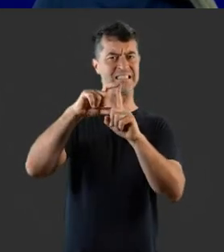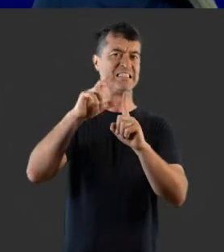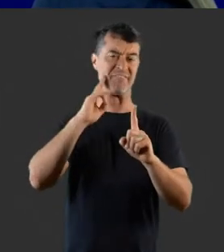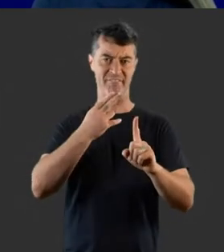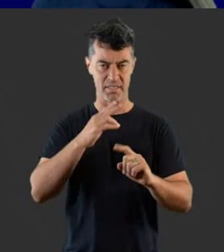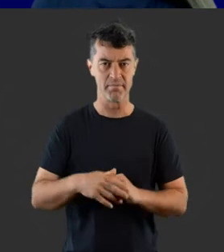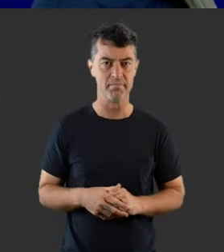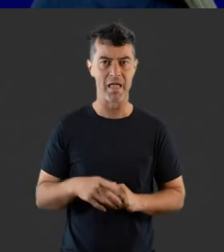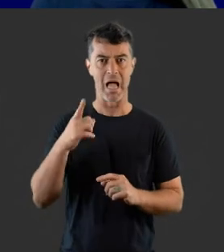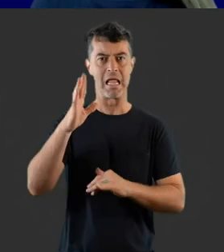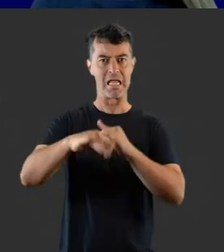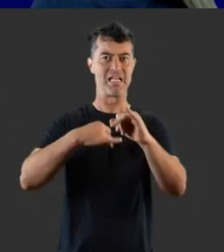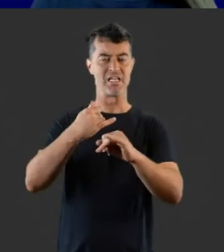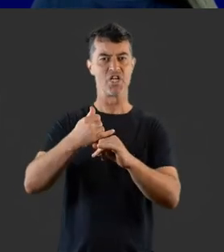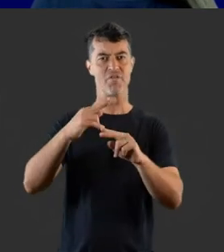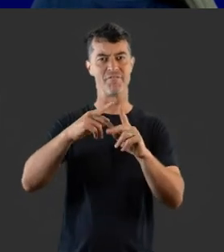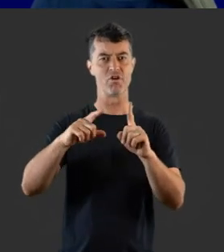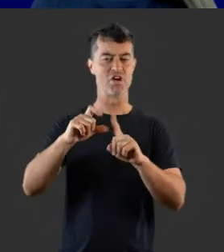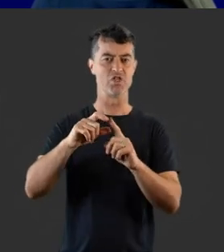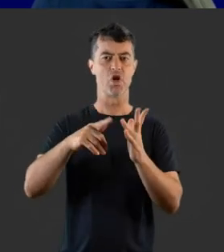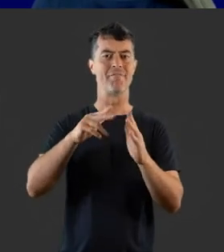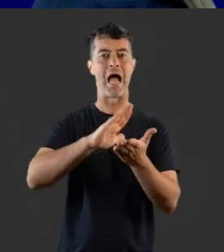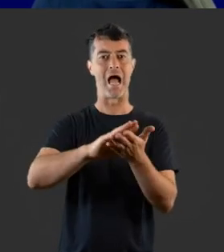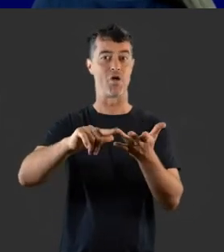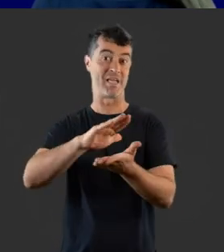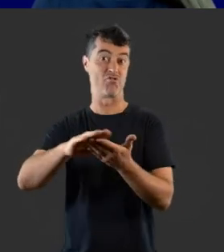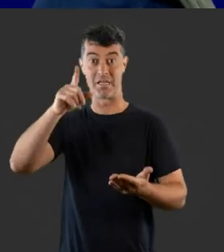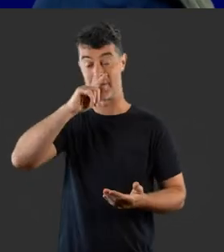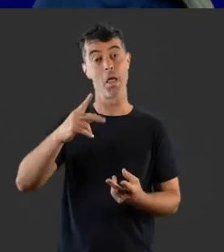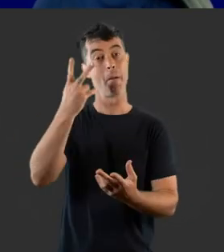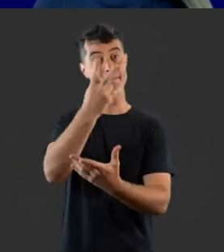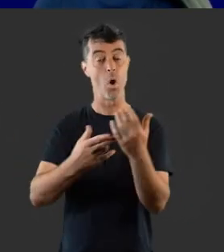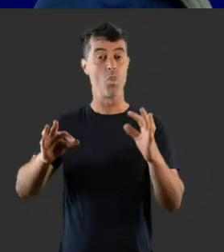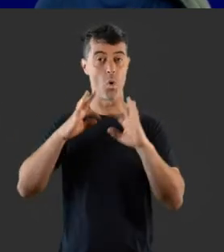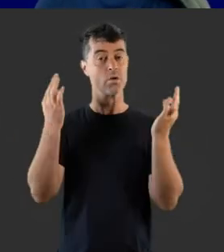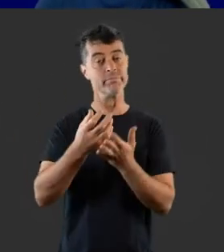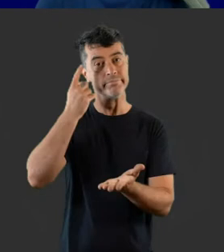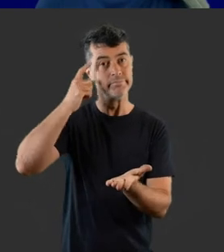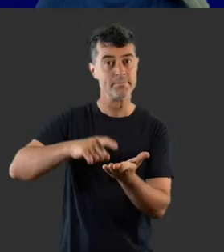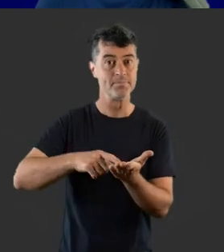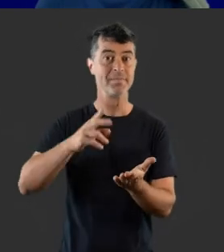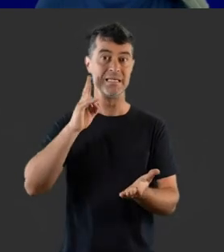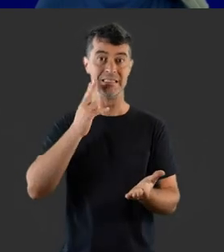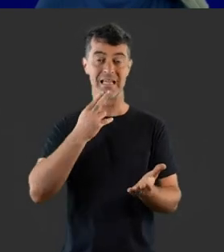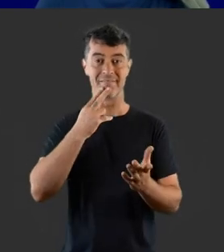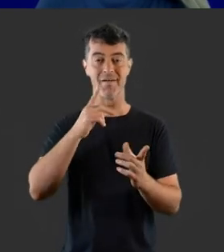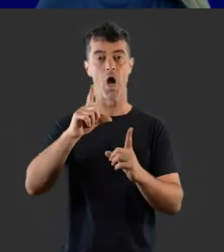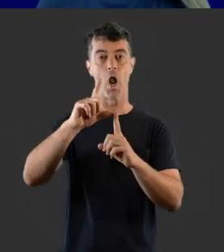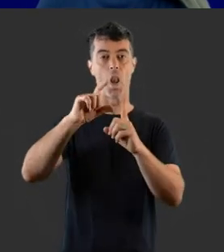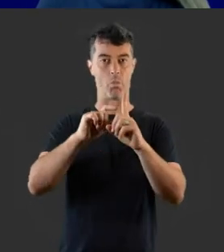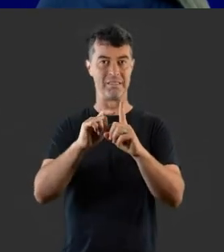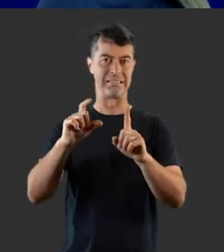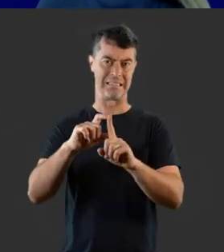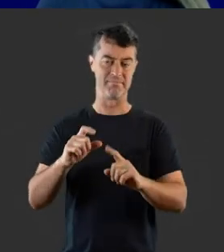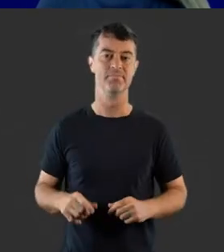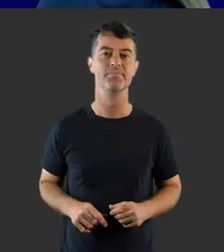and the International Federation of Hard of Hearing People, where both organisations agreed to recognise the term deaf with